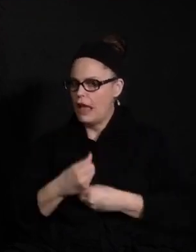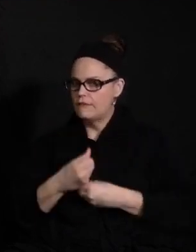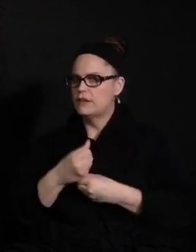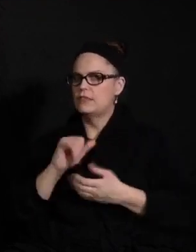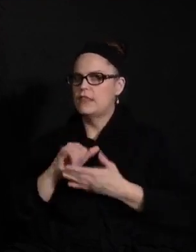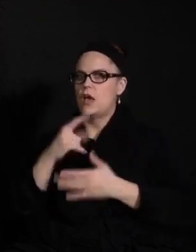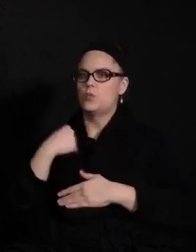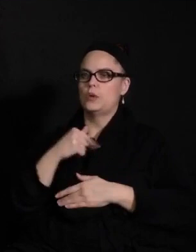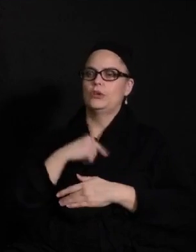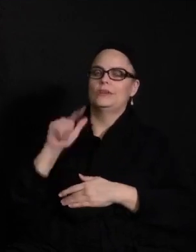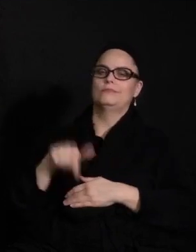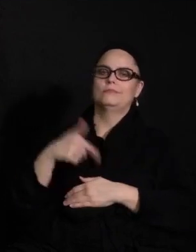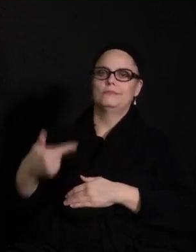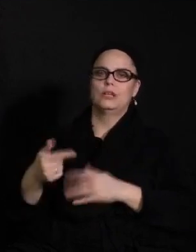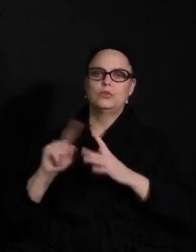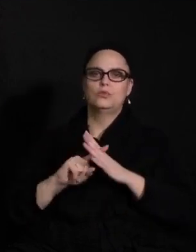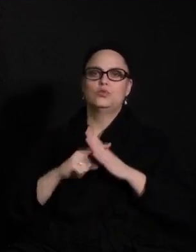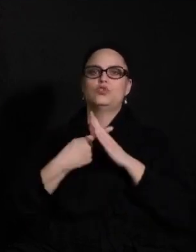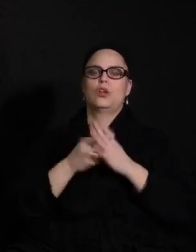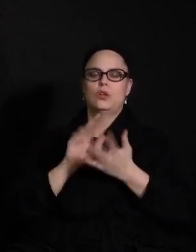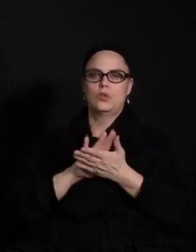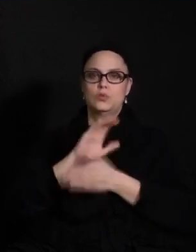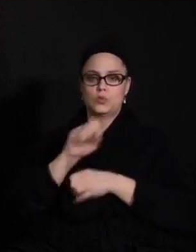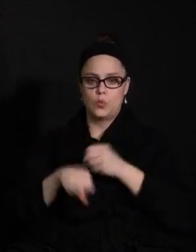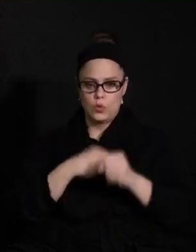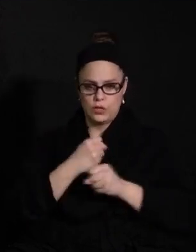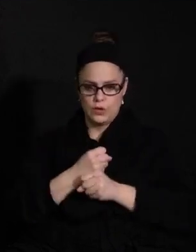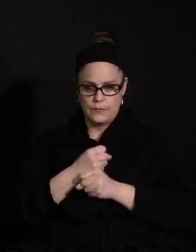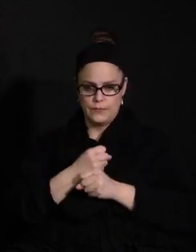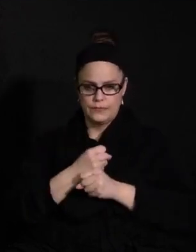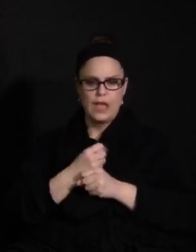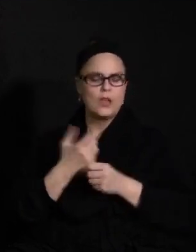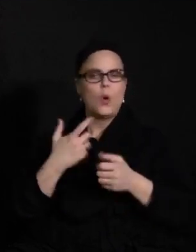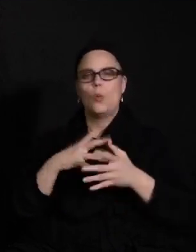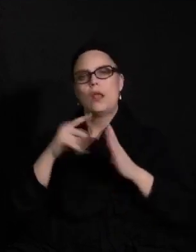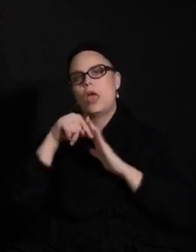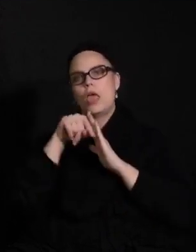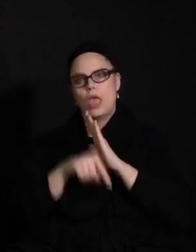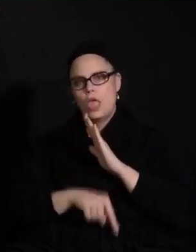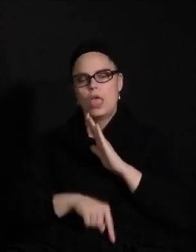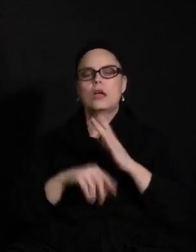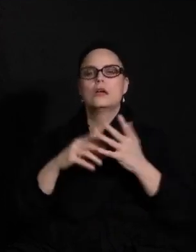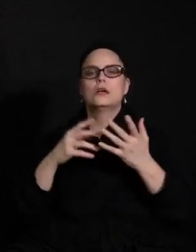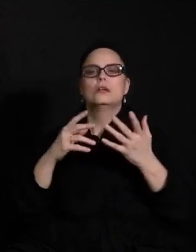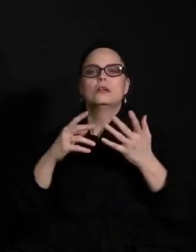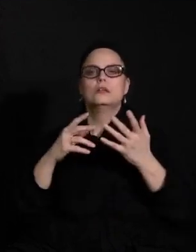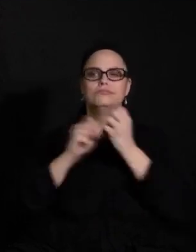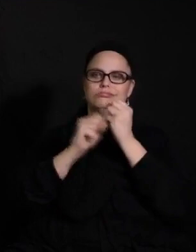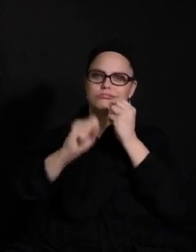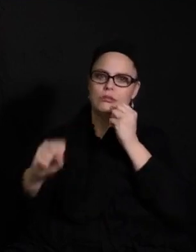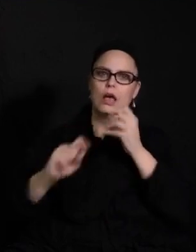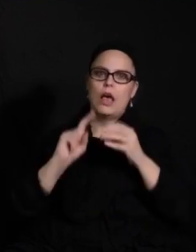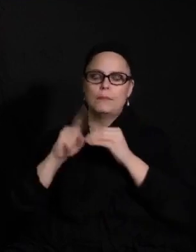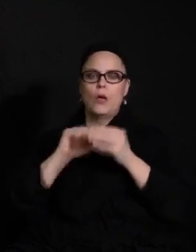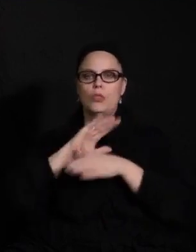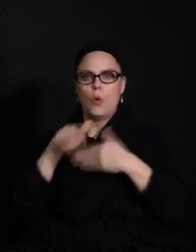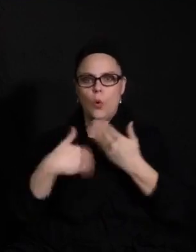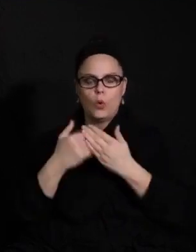turn that over to start our school year. So I won't go back too far with that because then I'll get stuck taking you through the whole year.